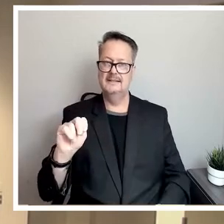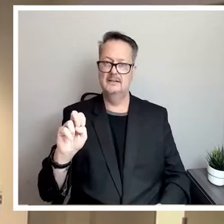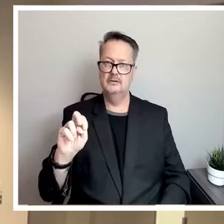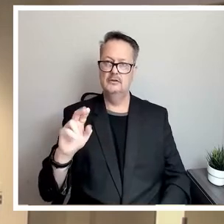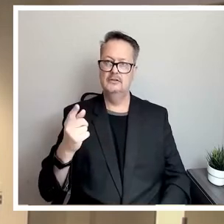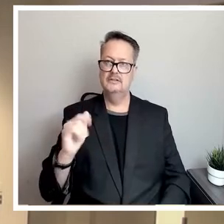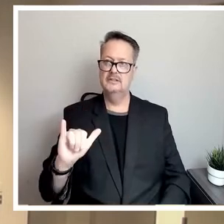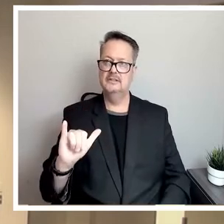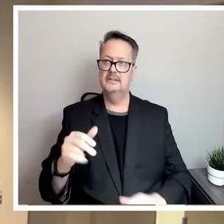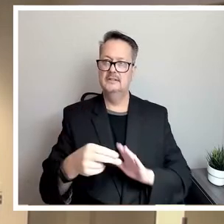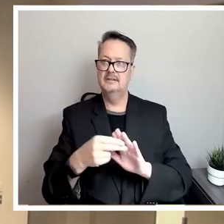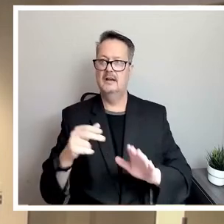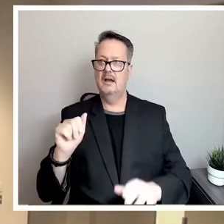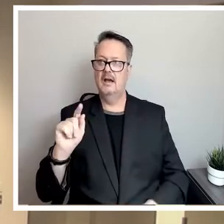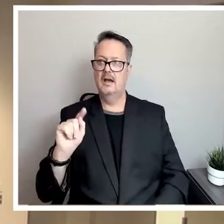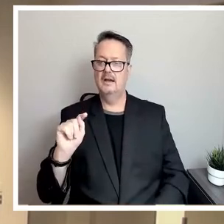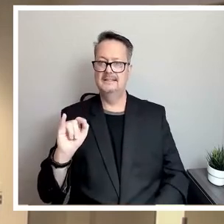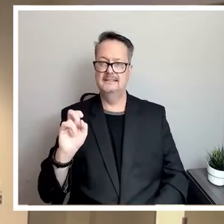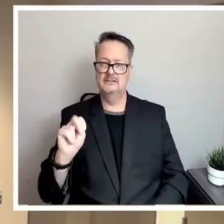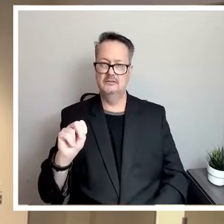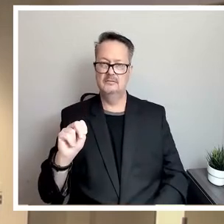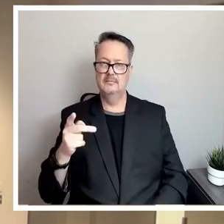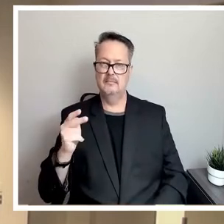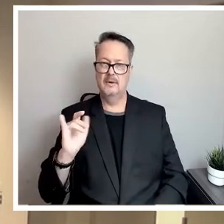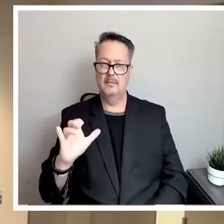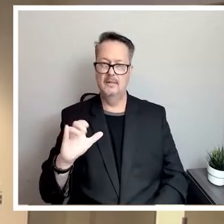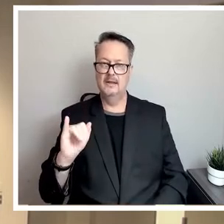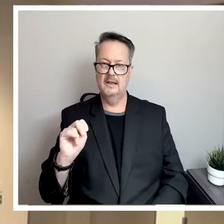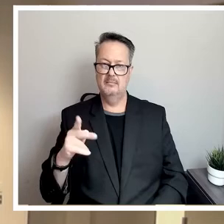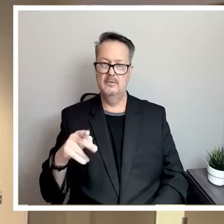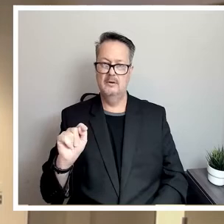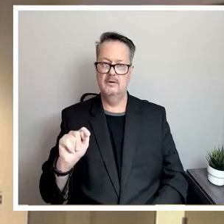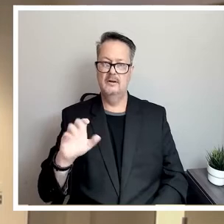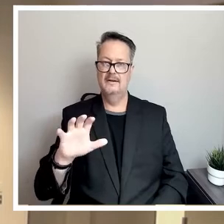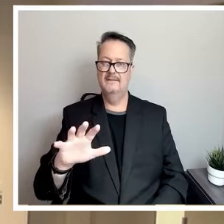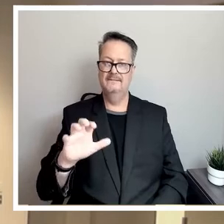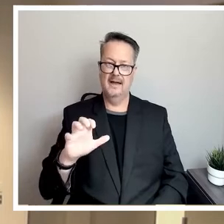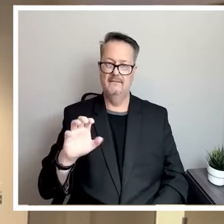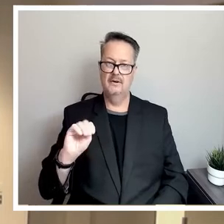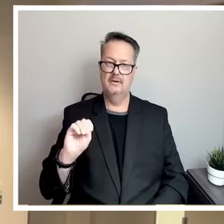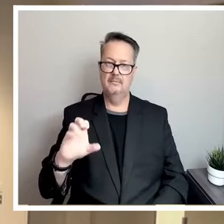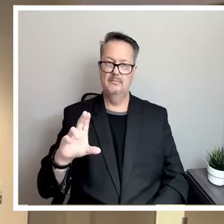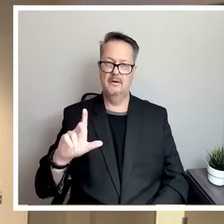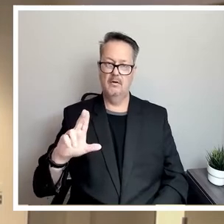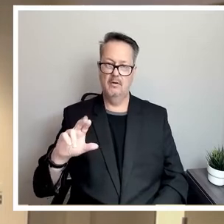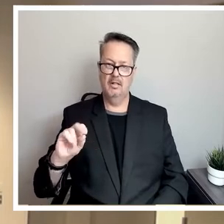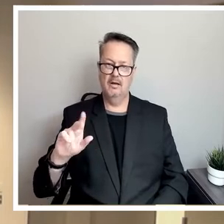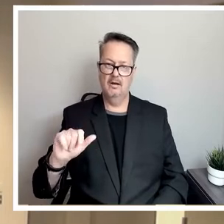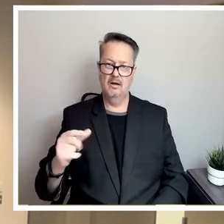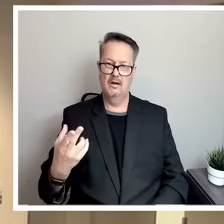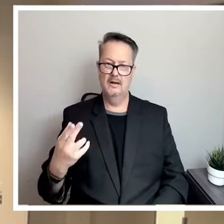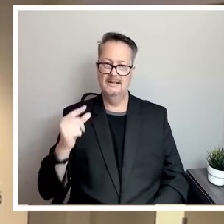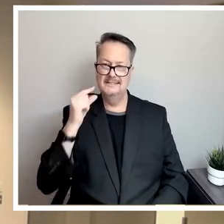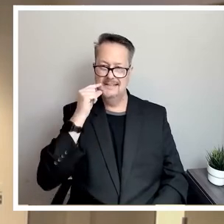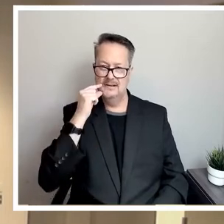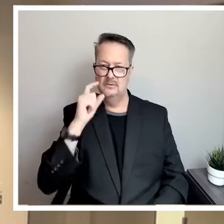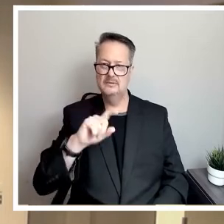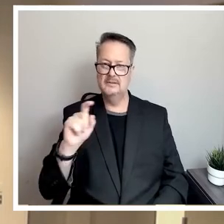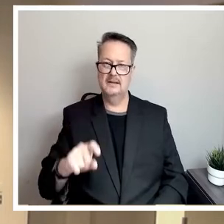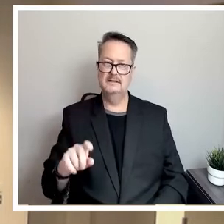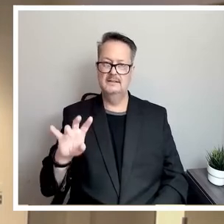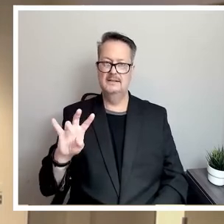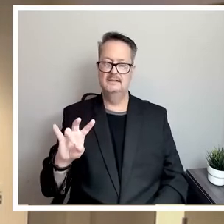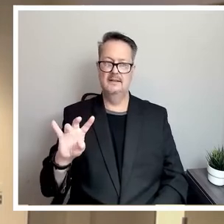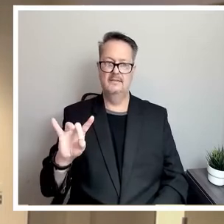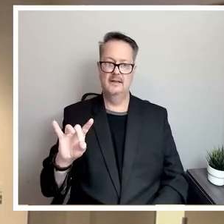public input 500 McCullough San Antonio Texas 78215